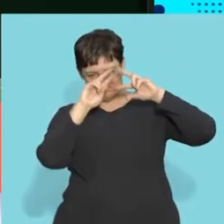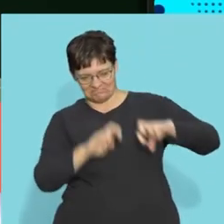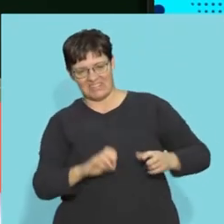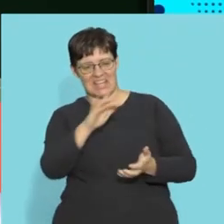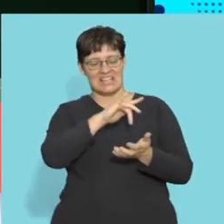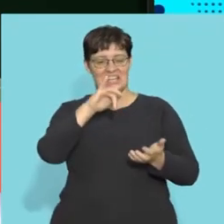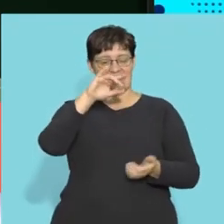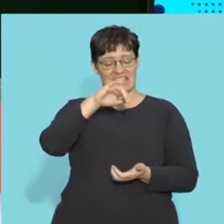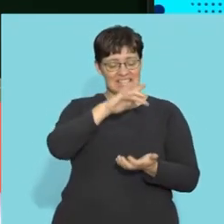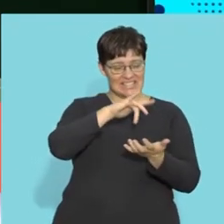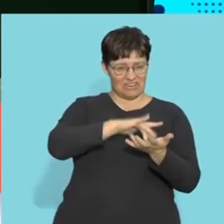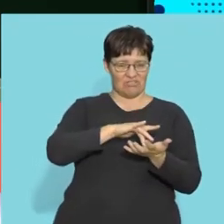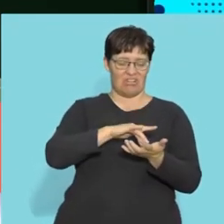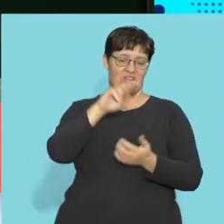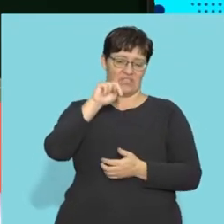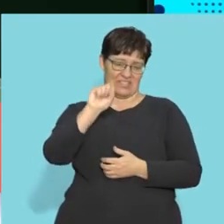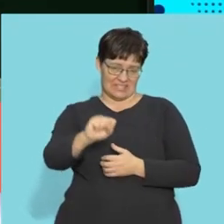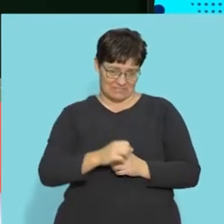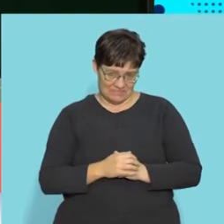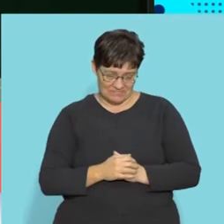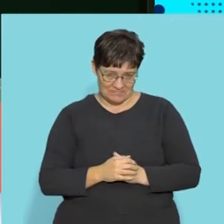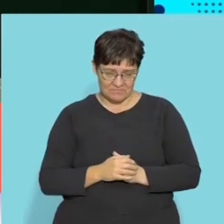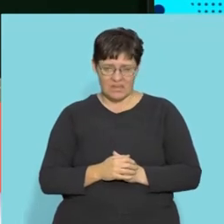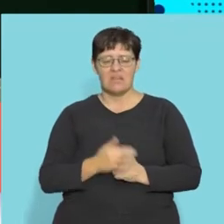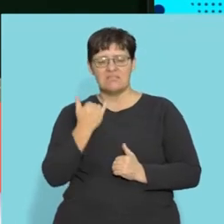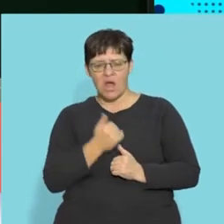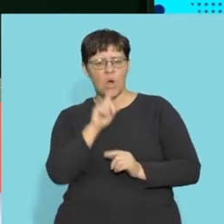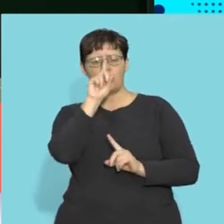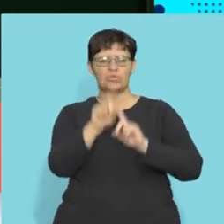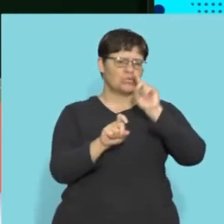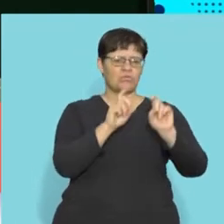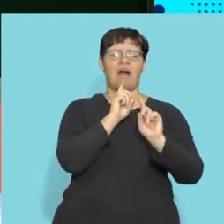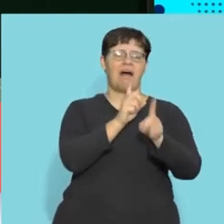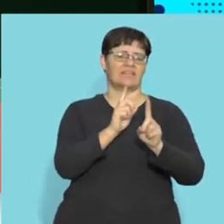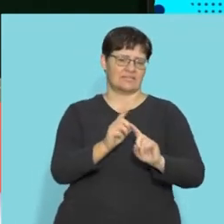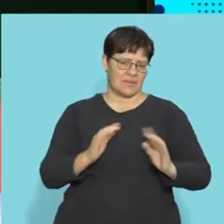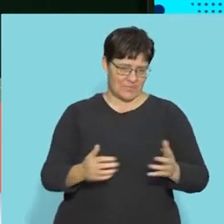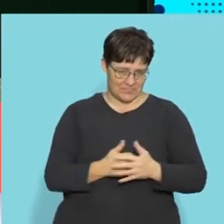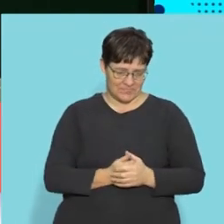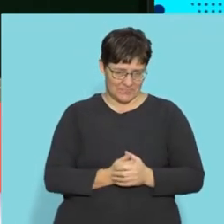the central nervous system so what we have left now is some questions on the brain